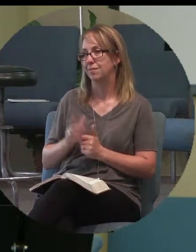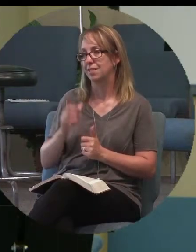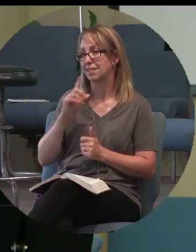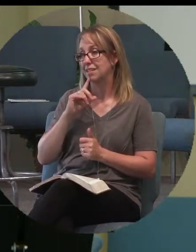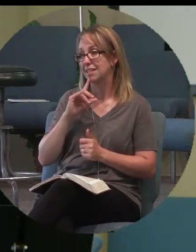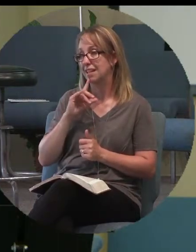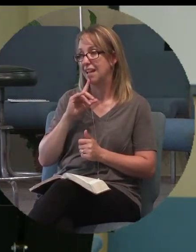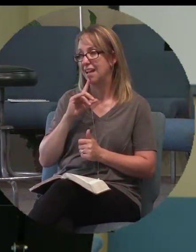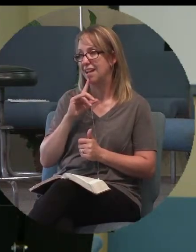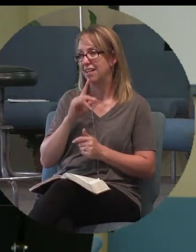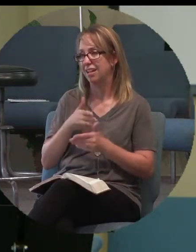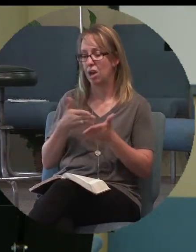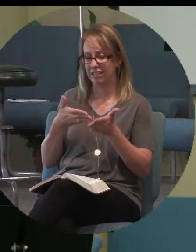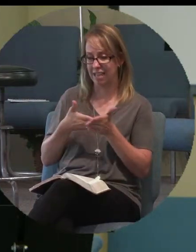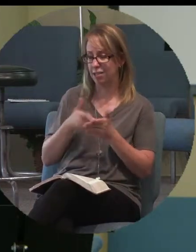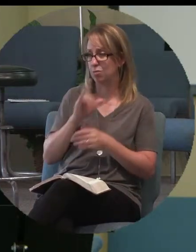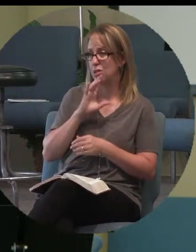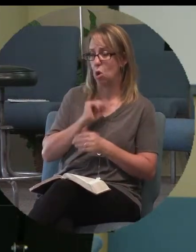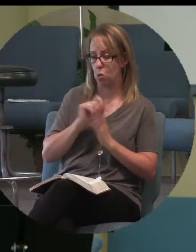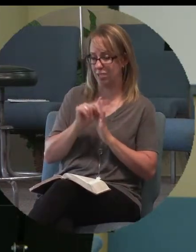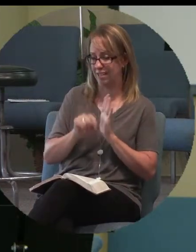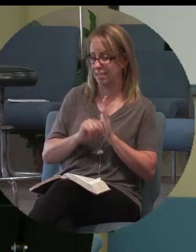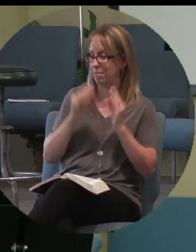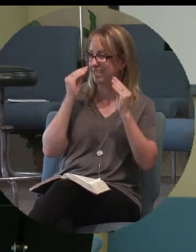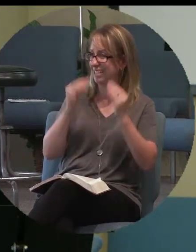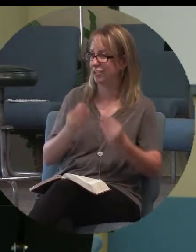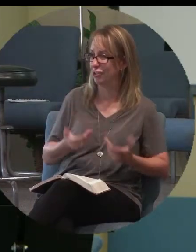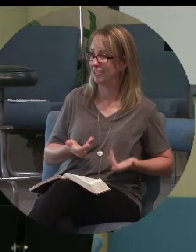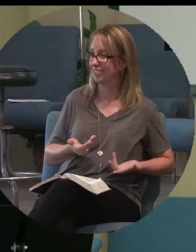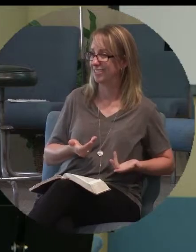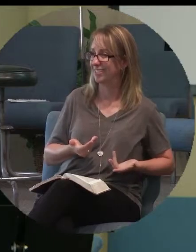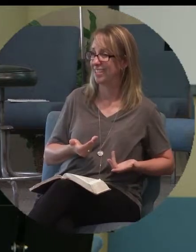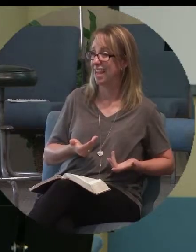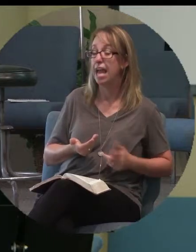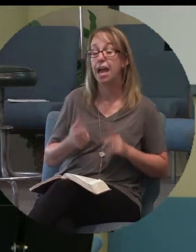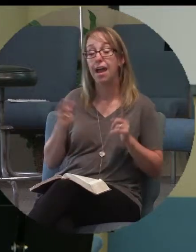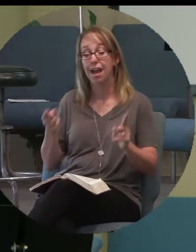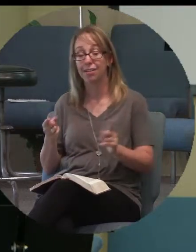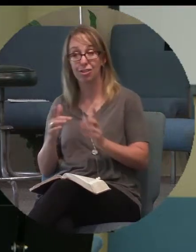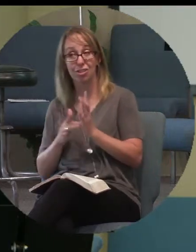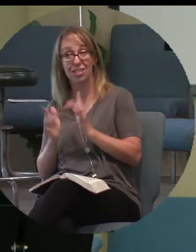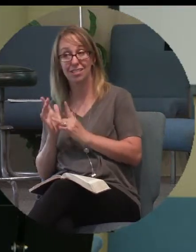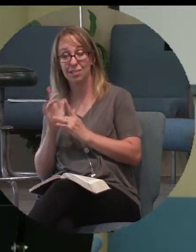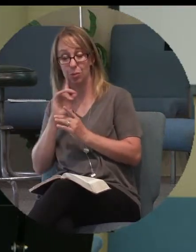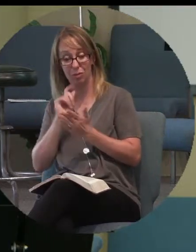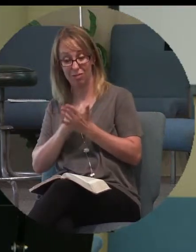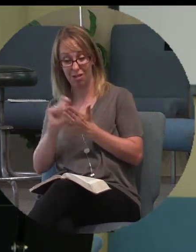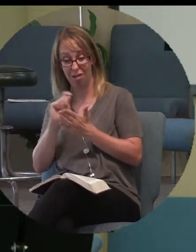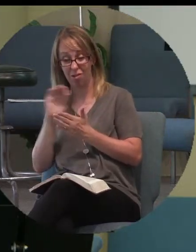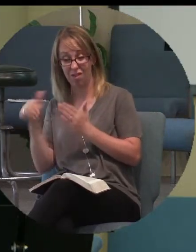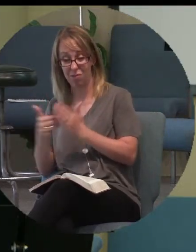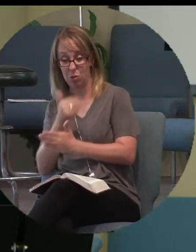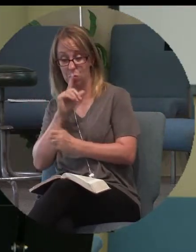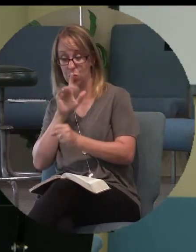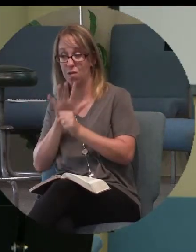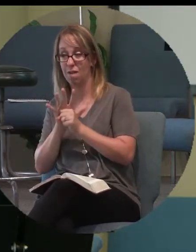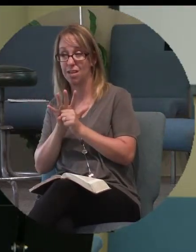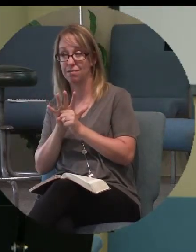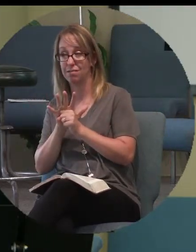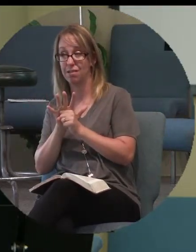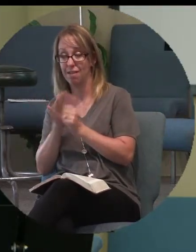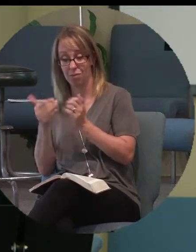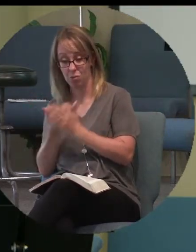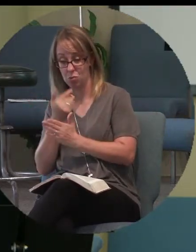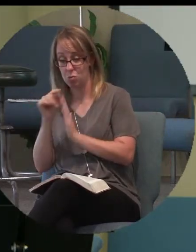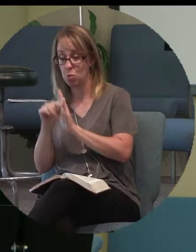Testament teachings? And yet Jesus was being the author of the New Covenant, of